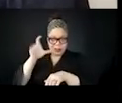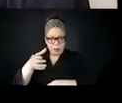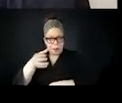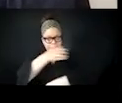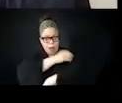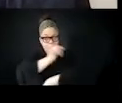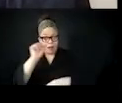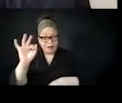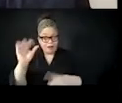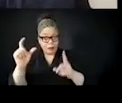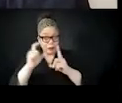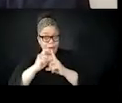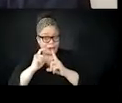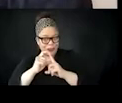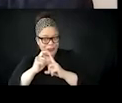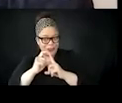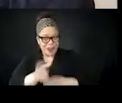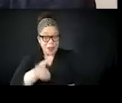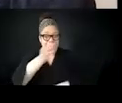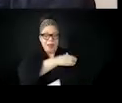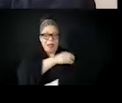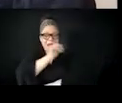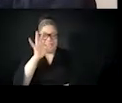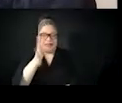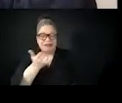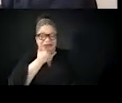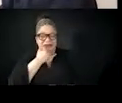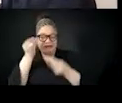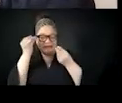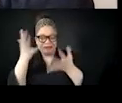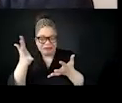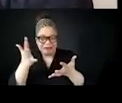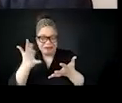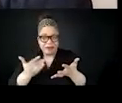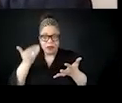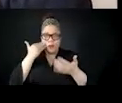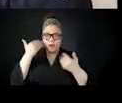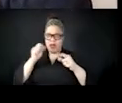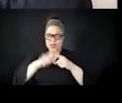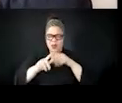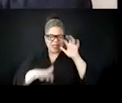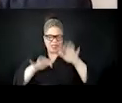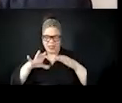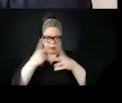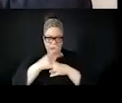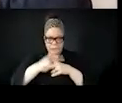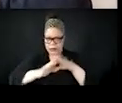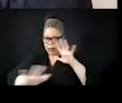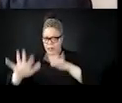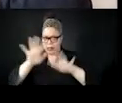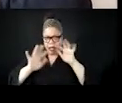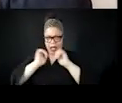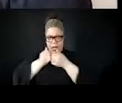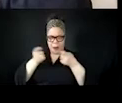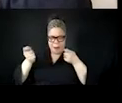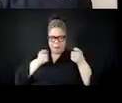you know, manage the impacts from this. So I'll pause there.